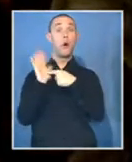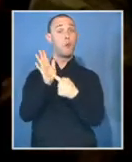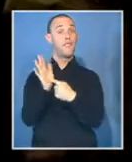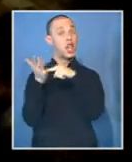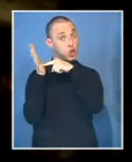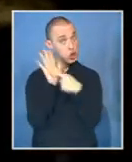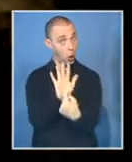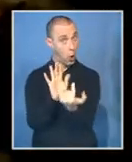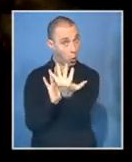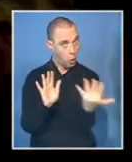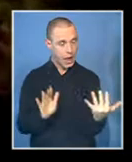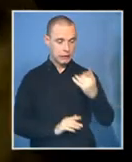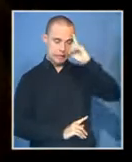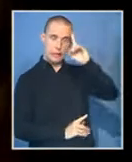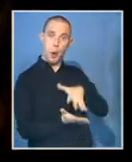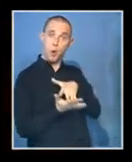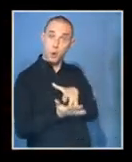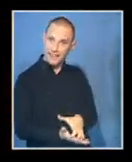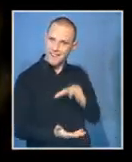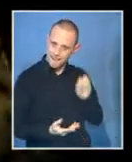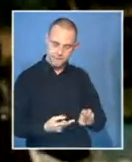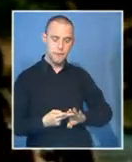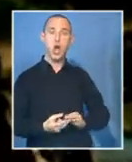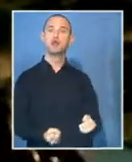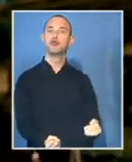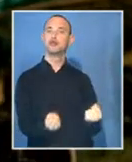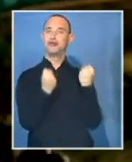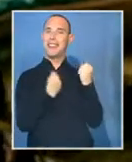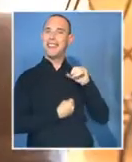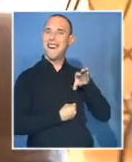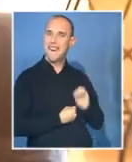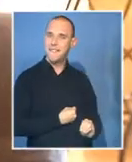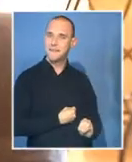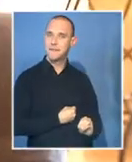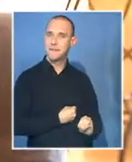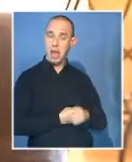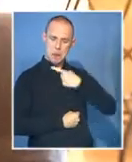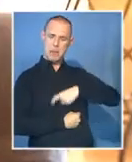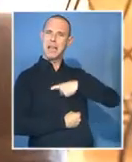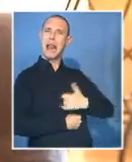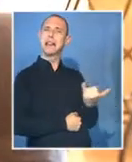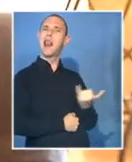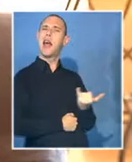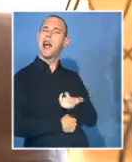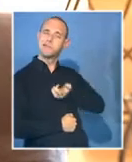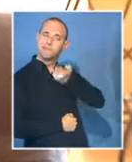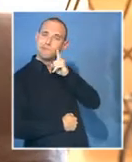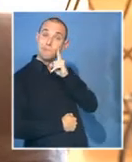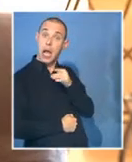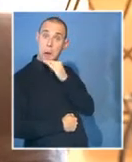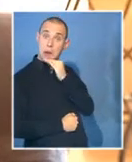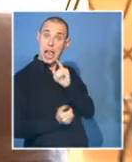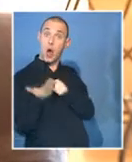he became, but as a normal person. You know, he's the kind of person that, having seen the film, you identify